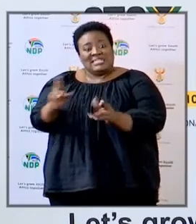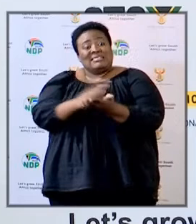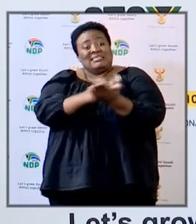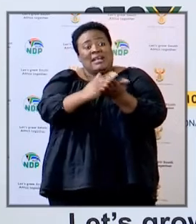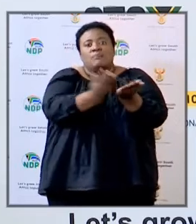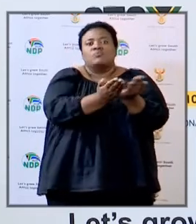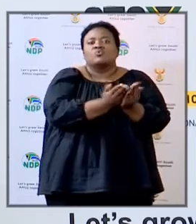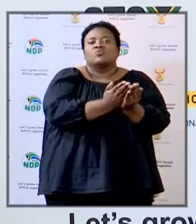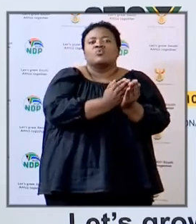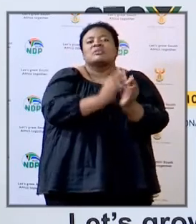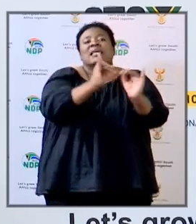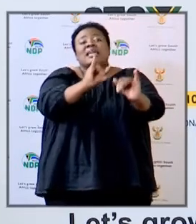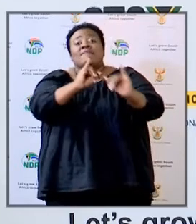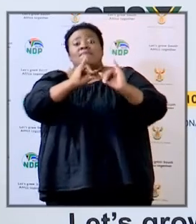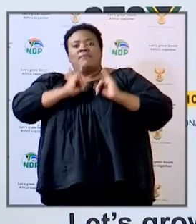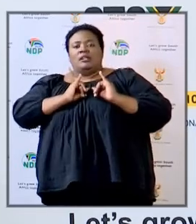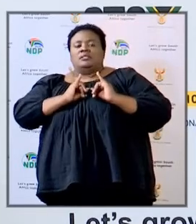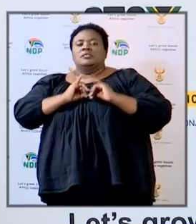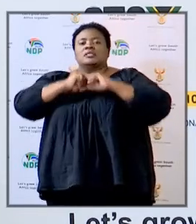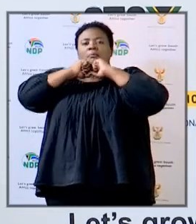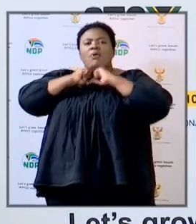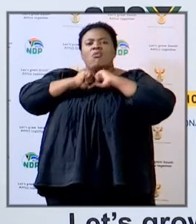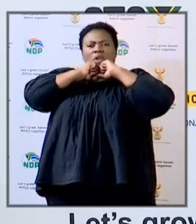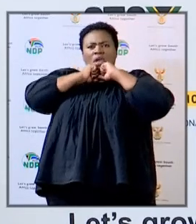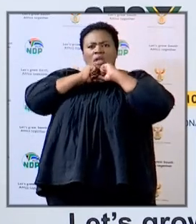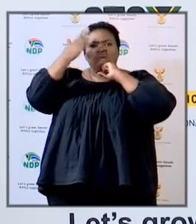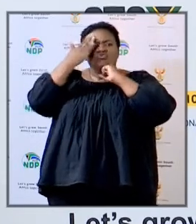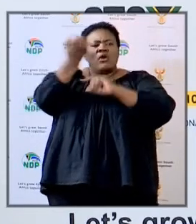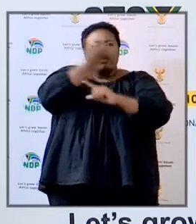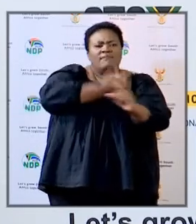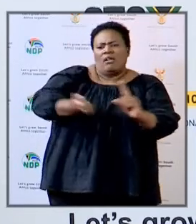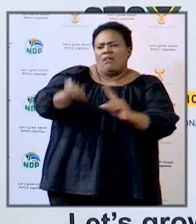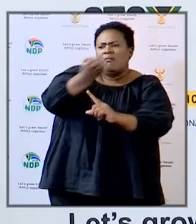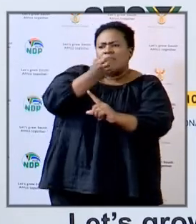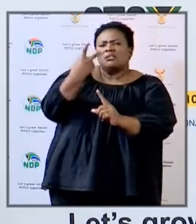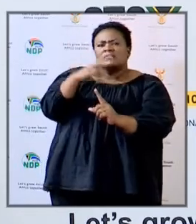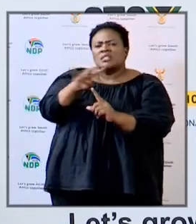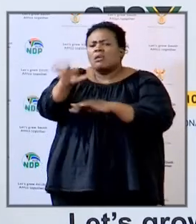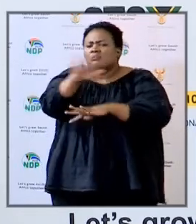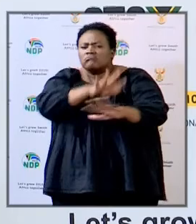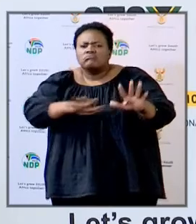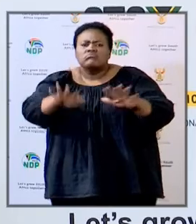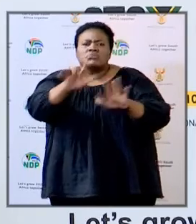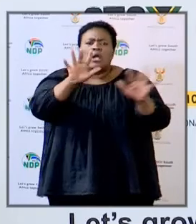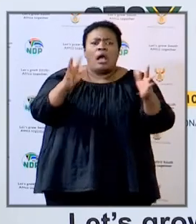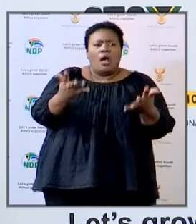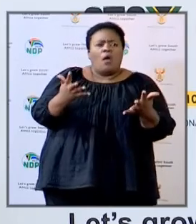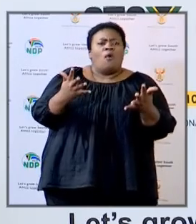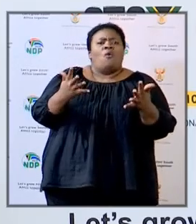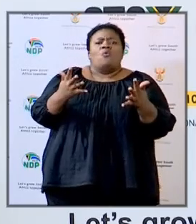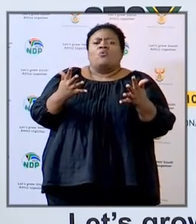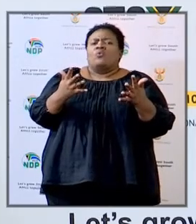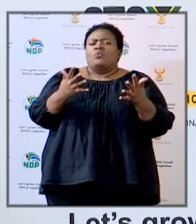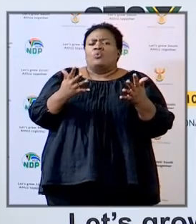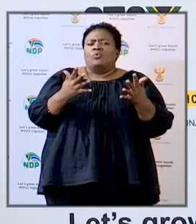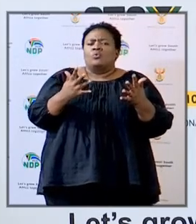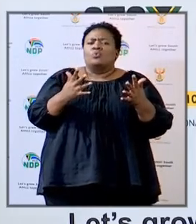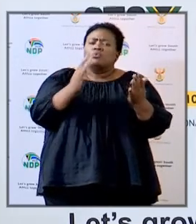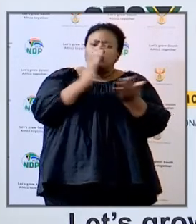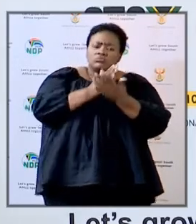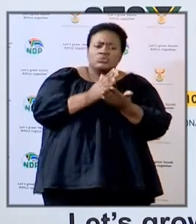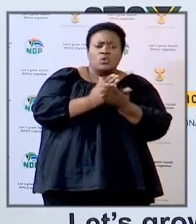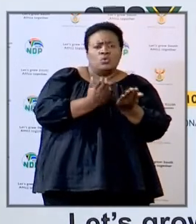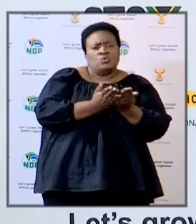parents in those schools to familiarize themselves with the environment to see the conditions under which their children are going to be received